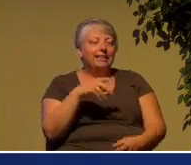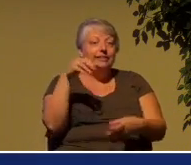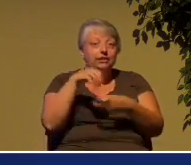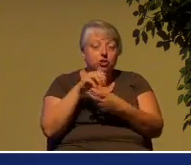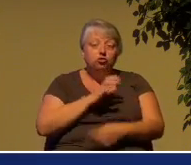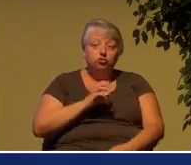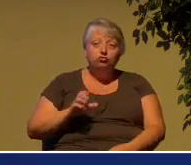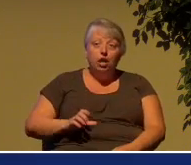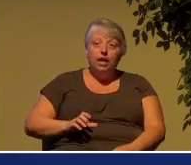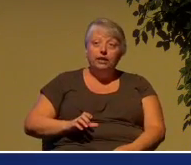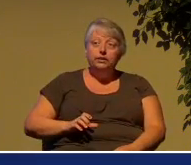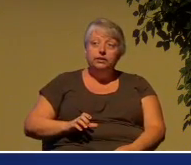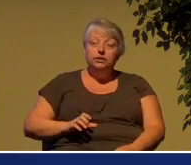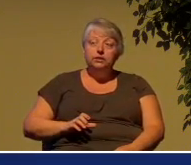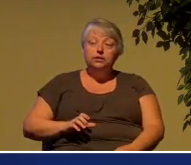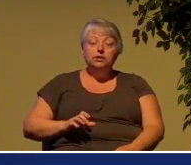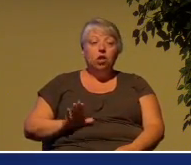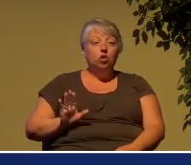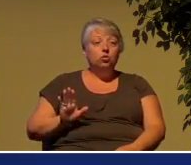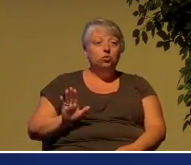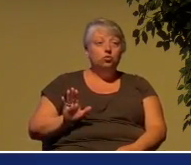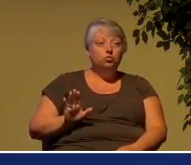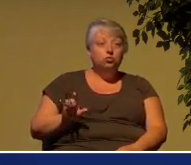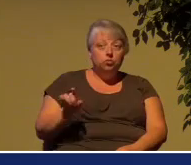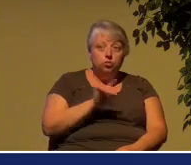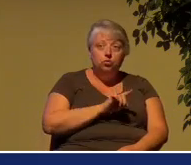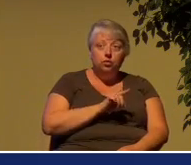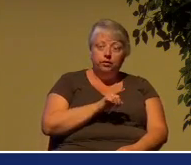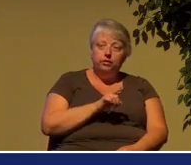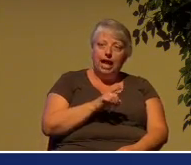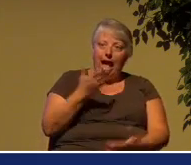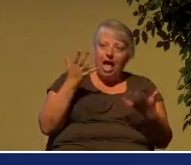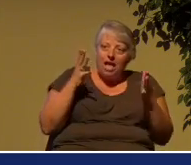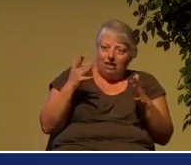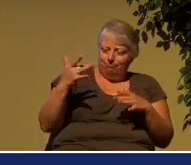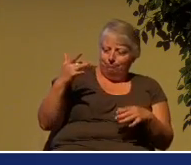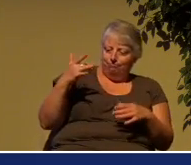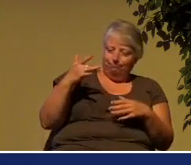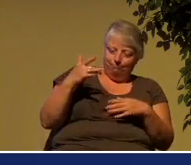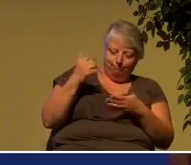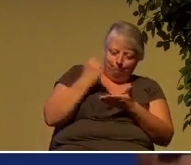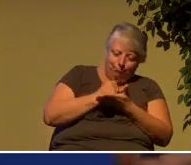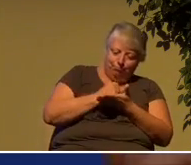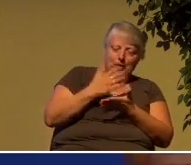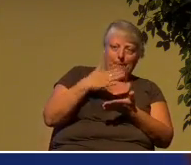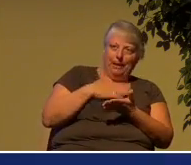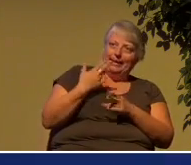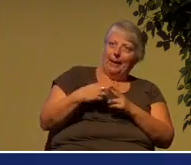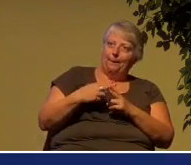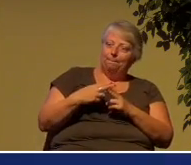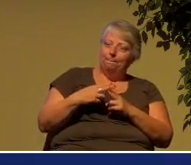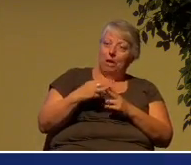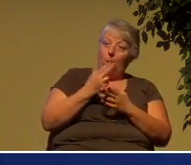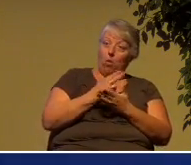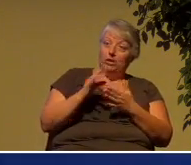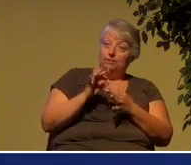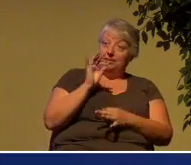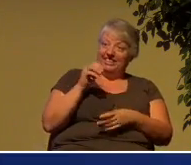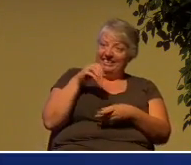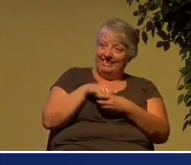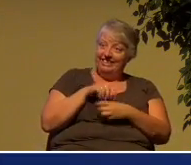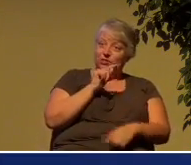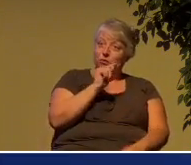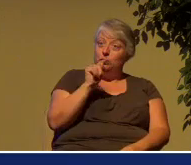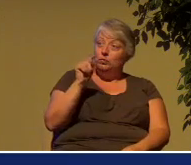name is written on you and the Holy Spirit is in you to fulfill my word and to bring you to